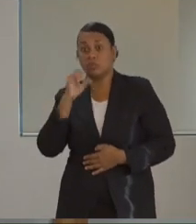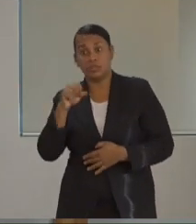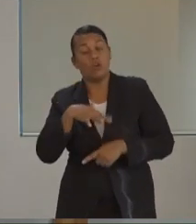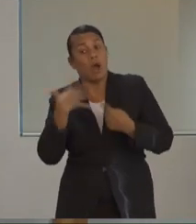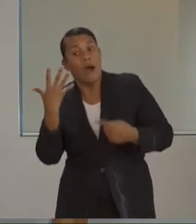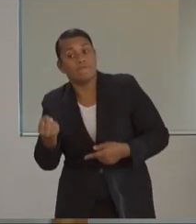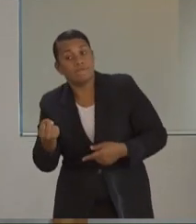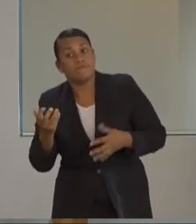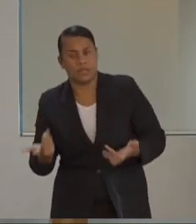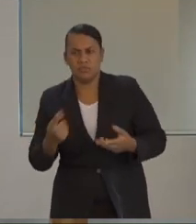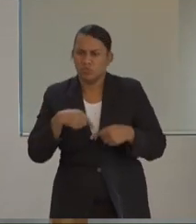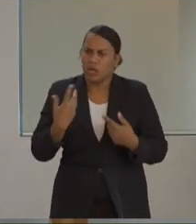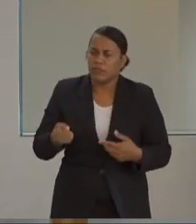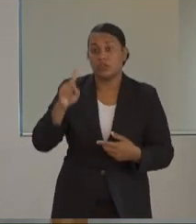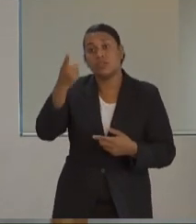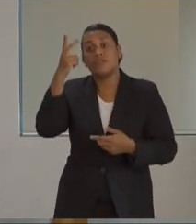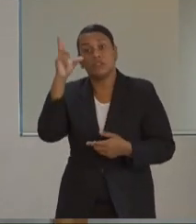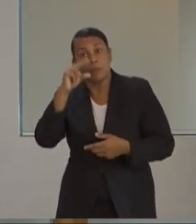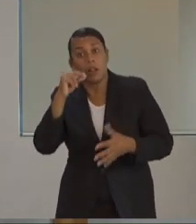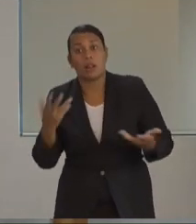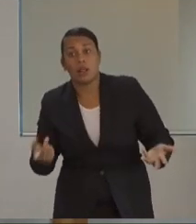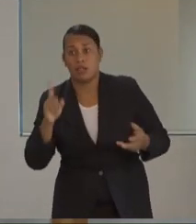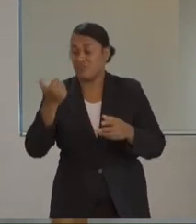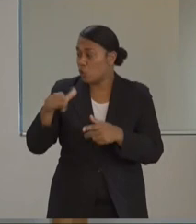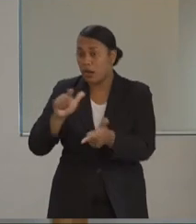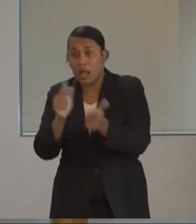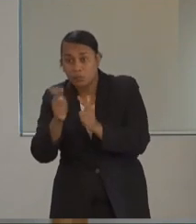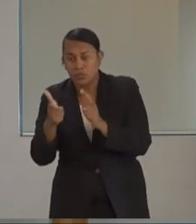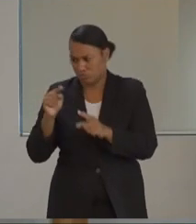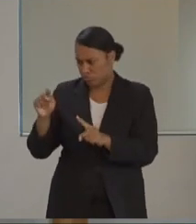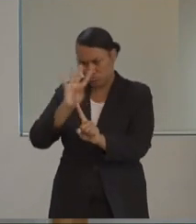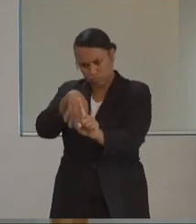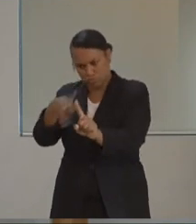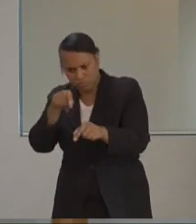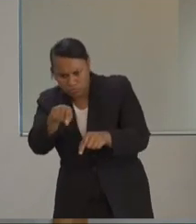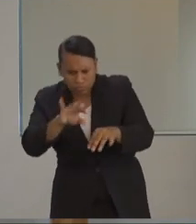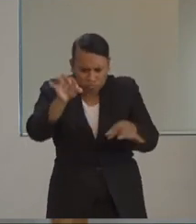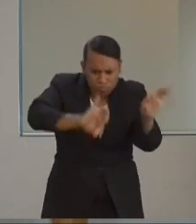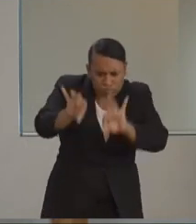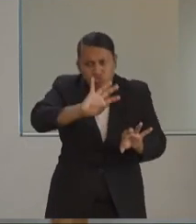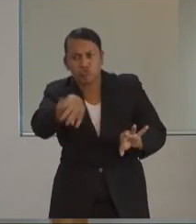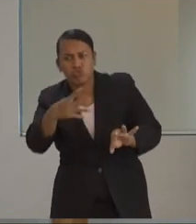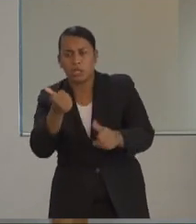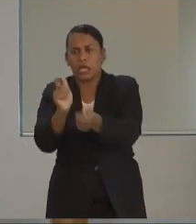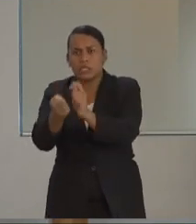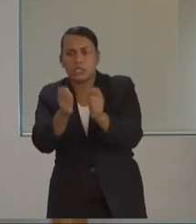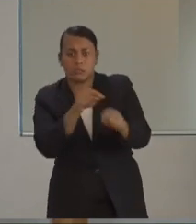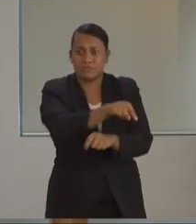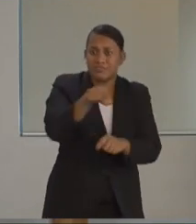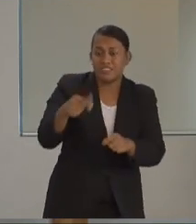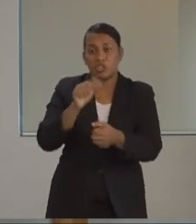we have the ability, we have a molecular lab, we have the ability to do molecular testing for COVID-19.